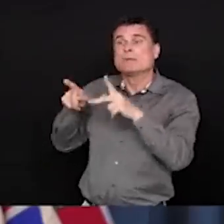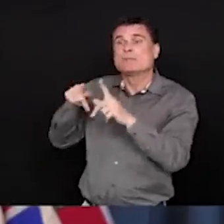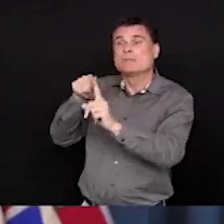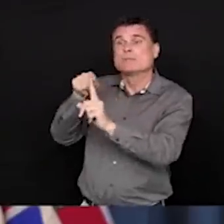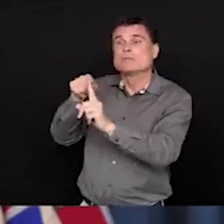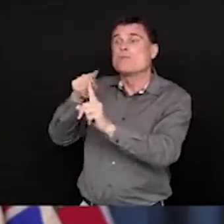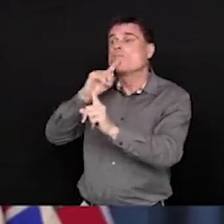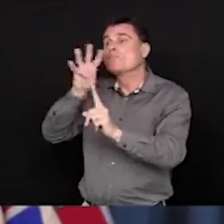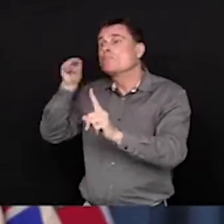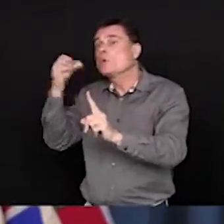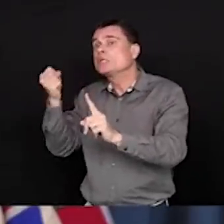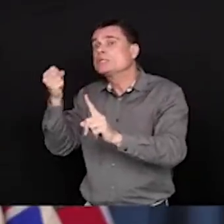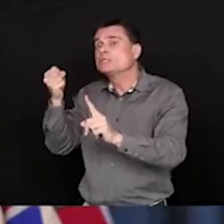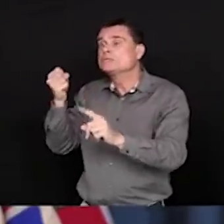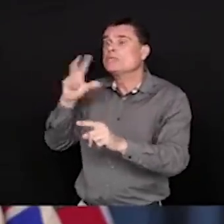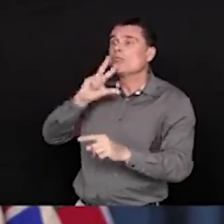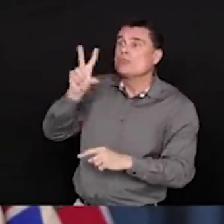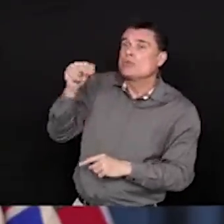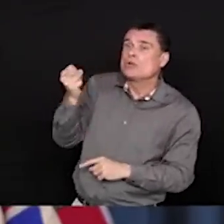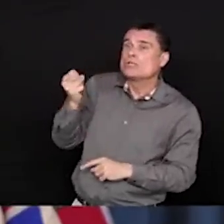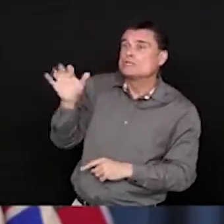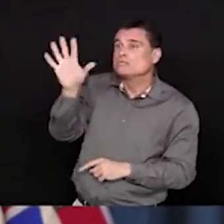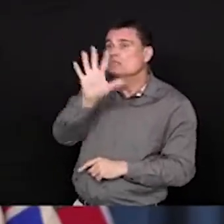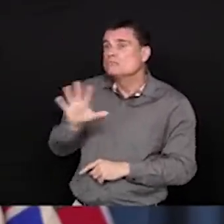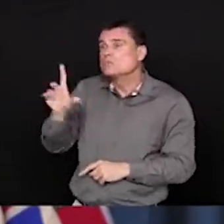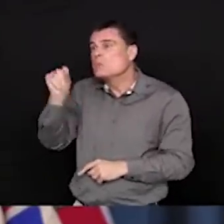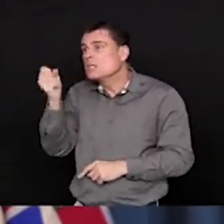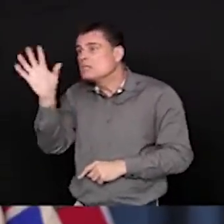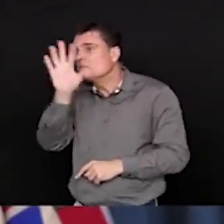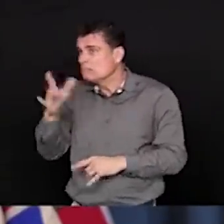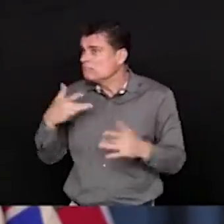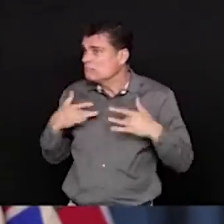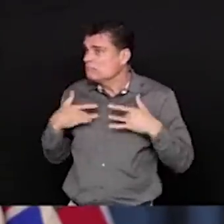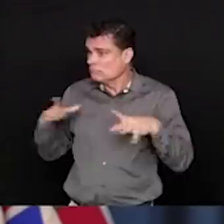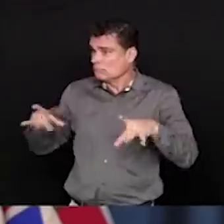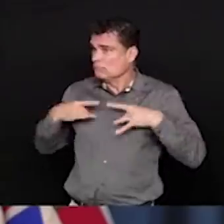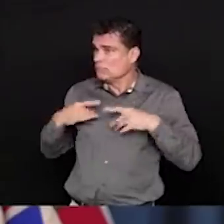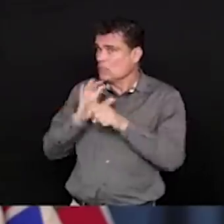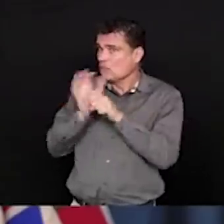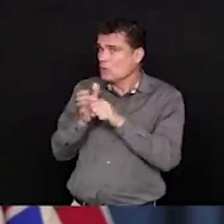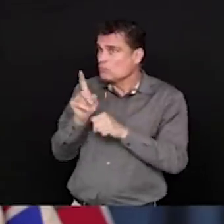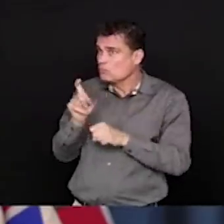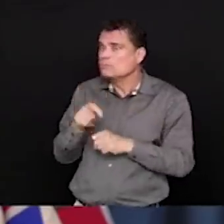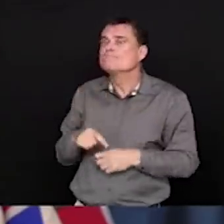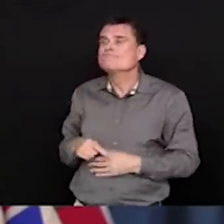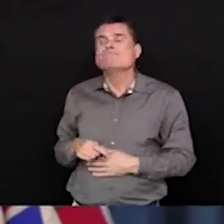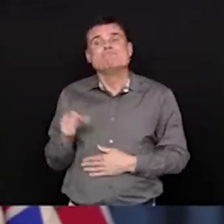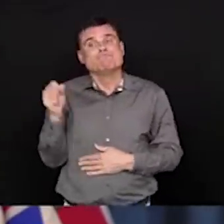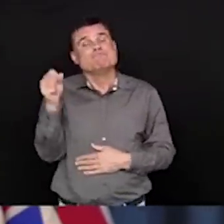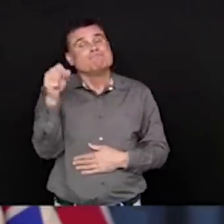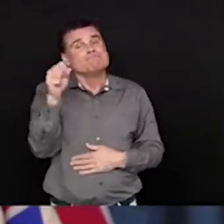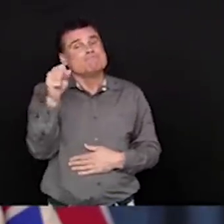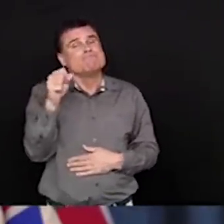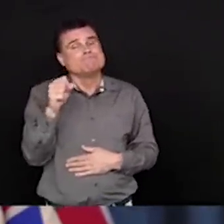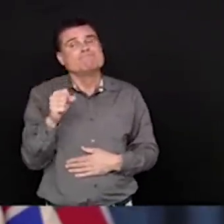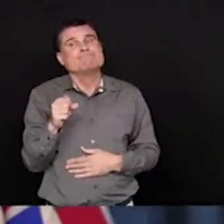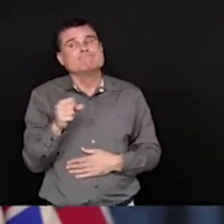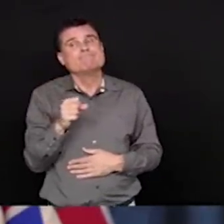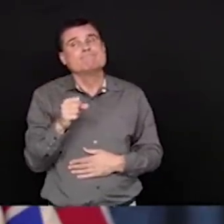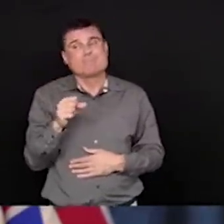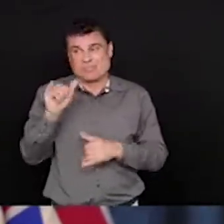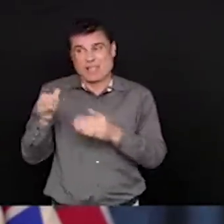So, yes, unfortunately, this person did pass away at home, and was a known positive case, so that's